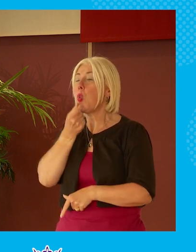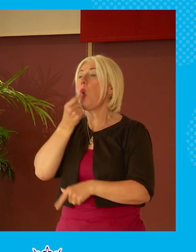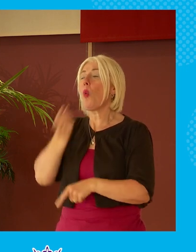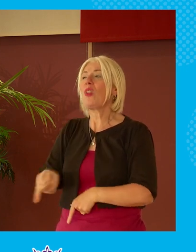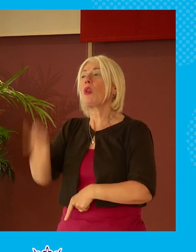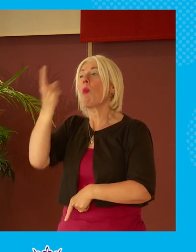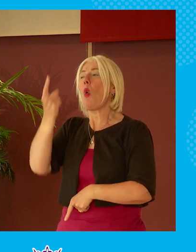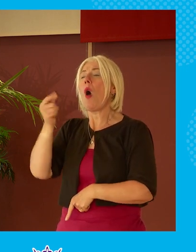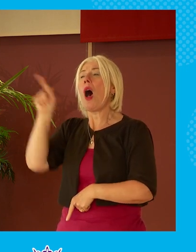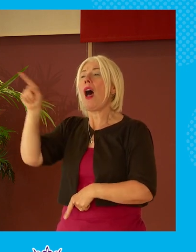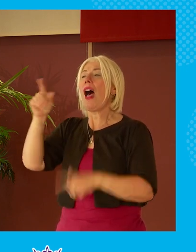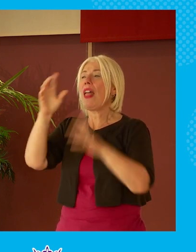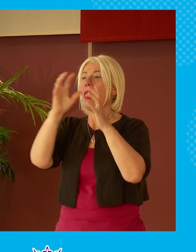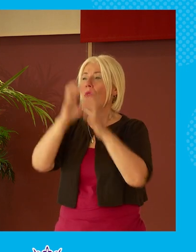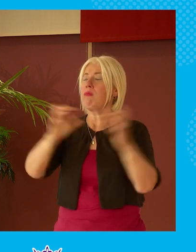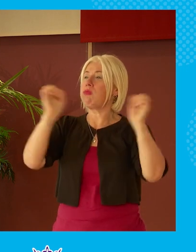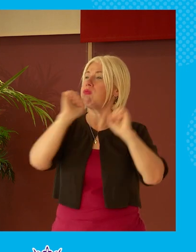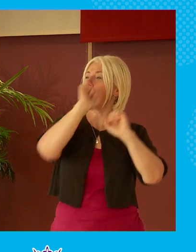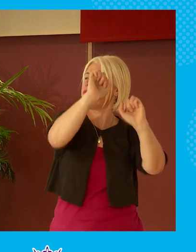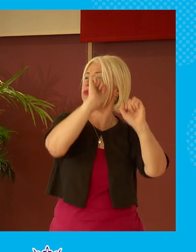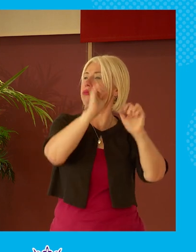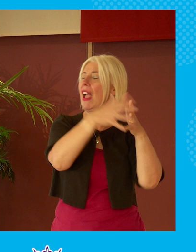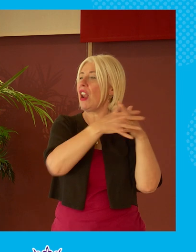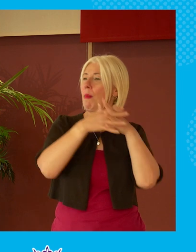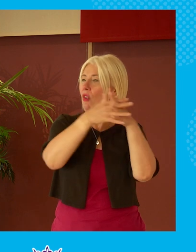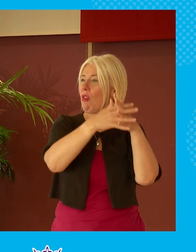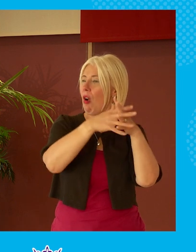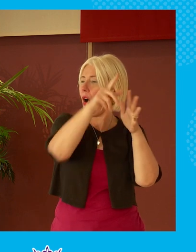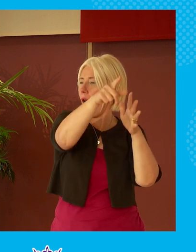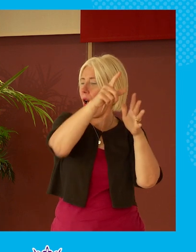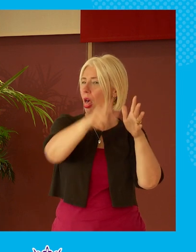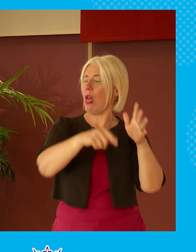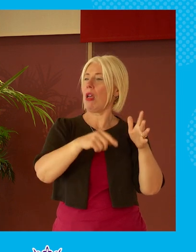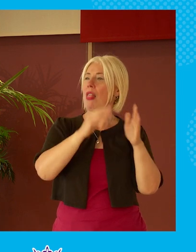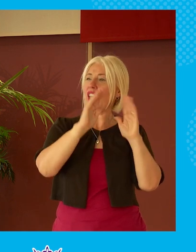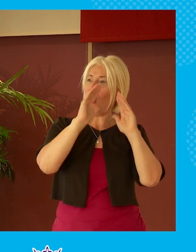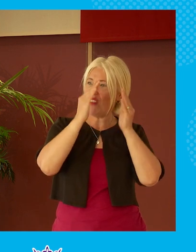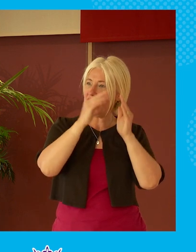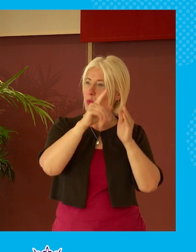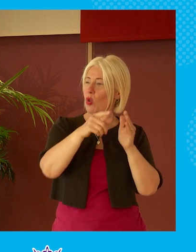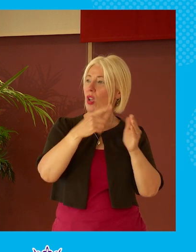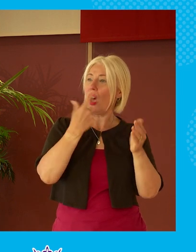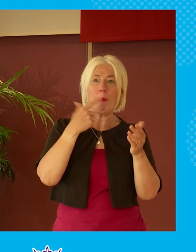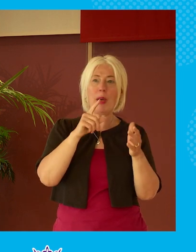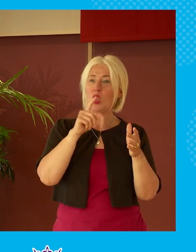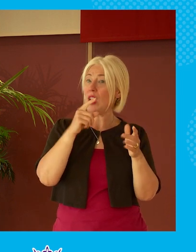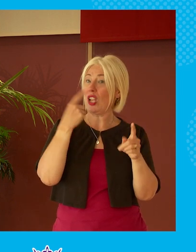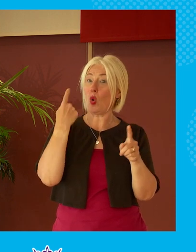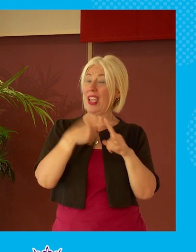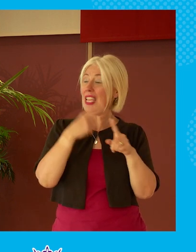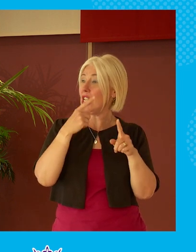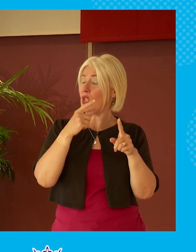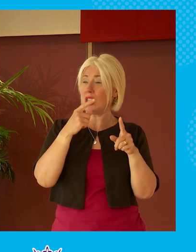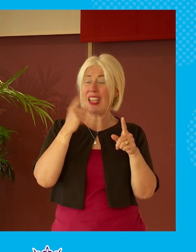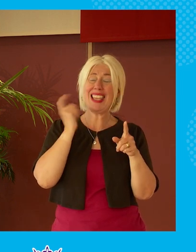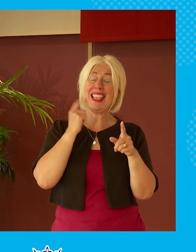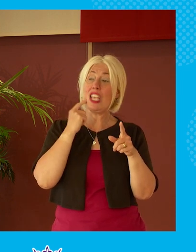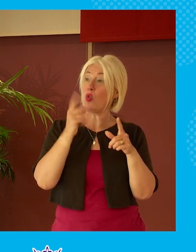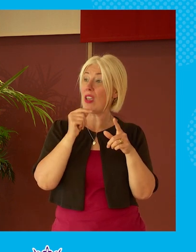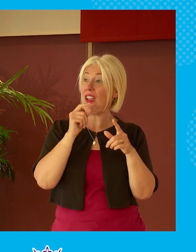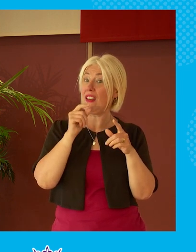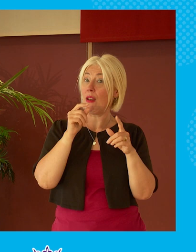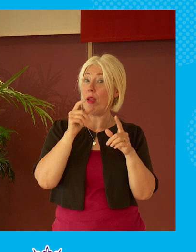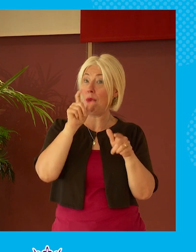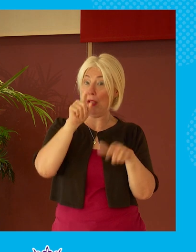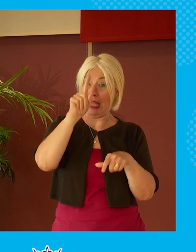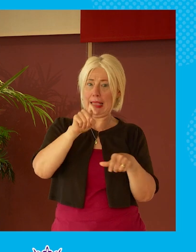in congress about basically in facebook within two or three clicks you can you know get people to very radical content if they if they